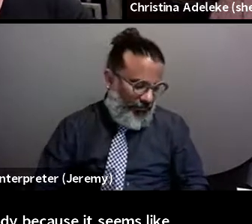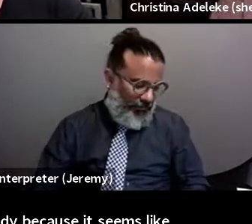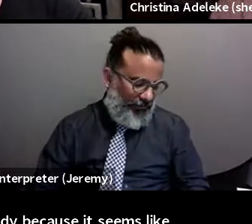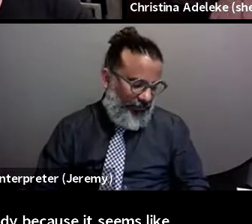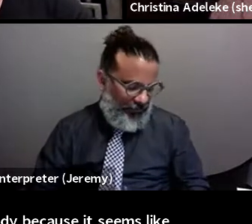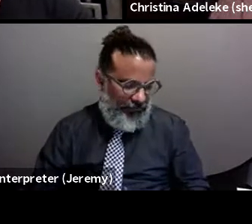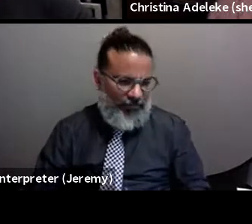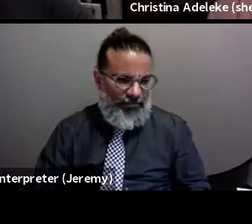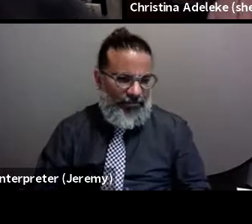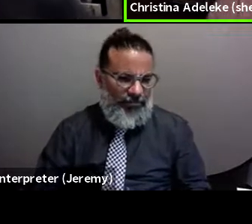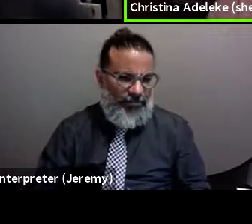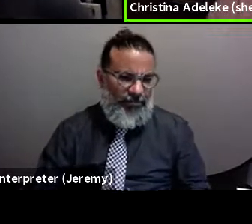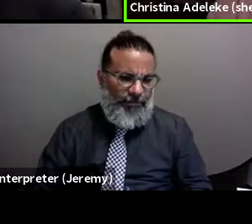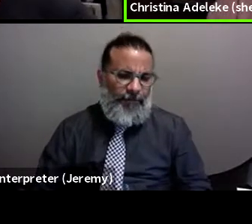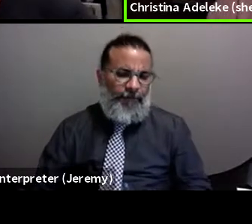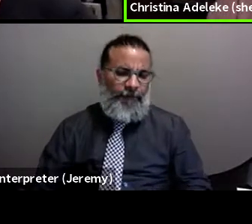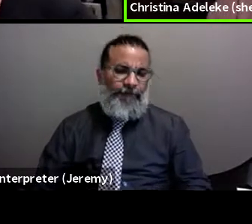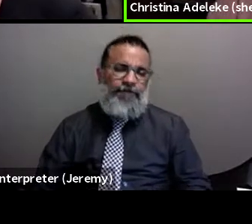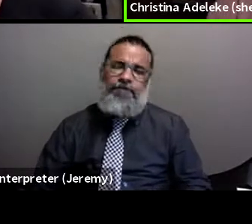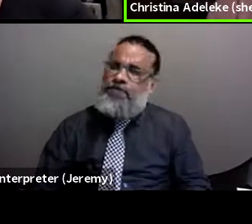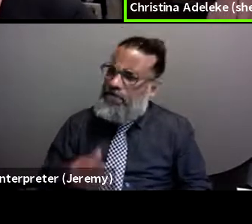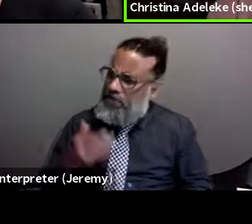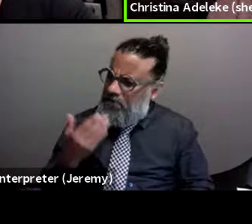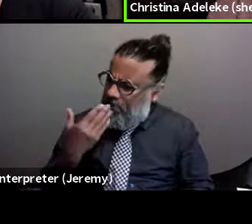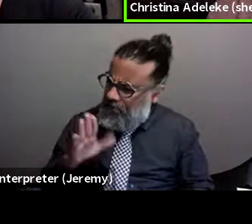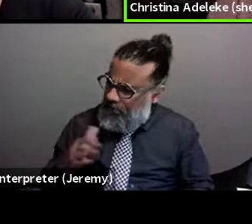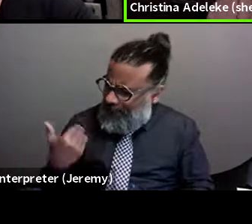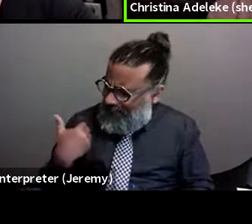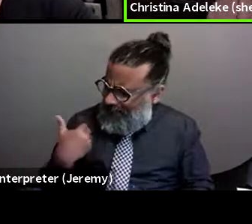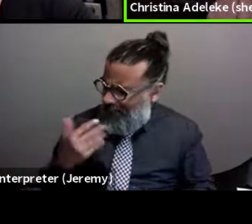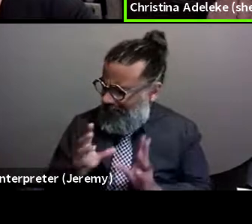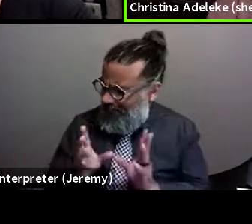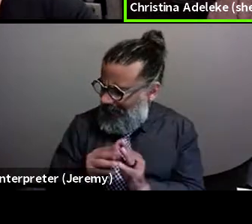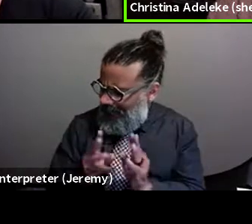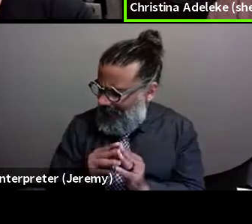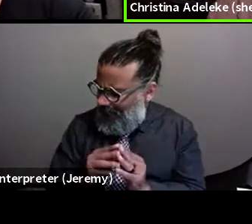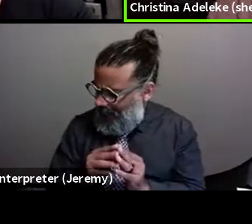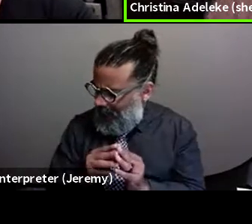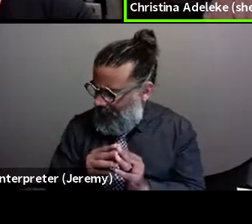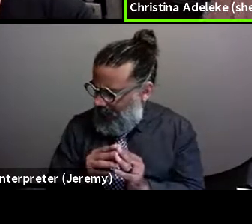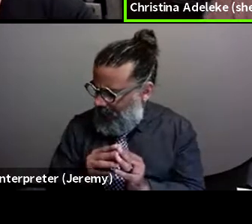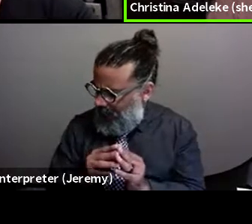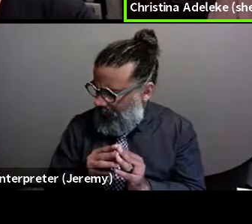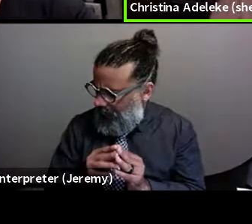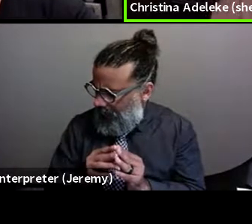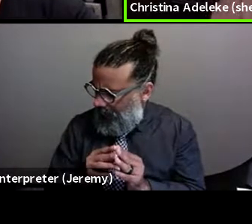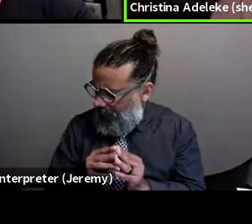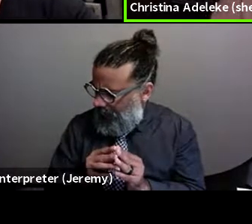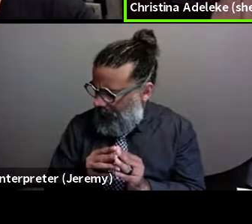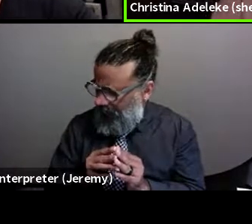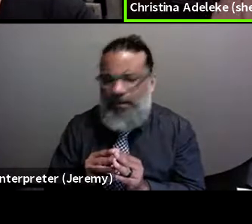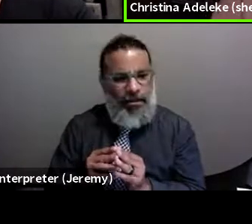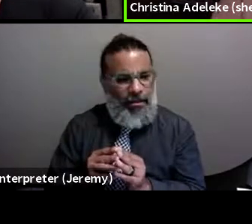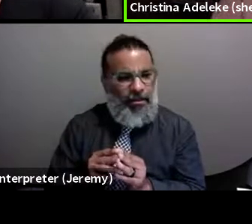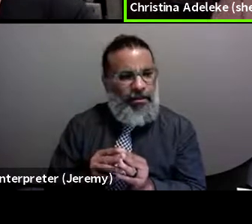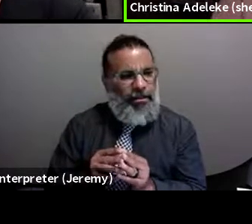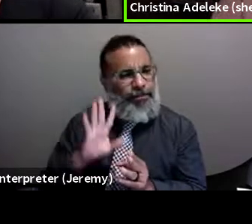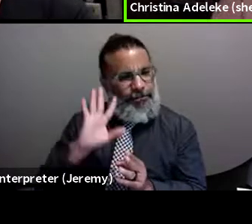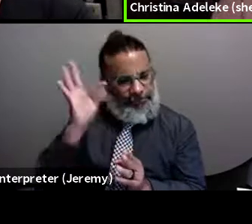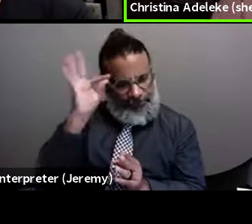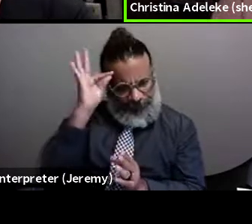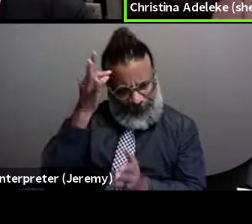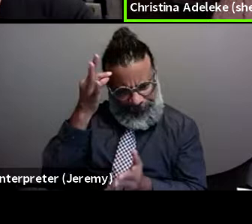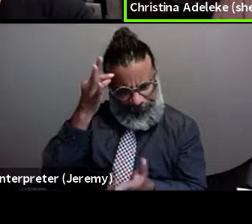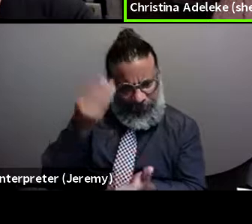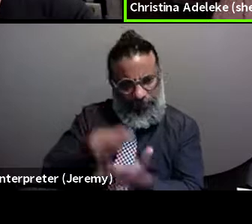I feel like, I don't know if it was this past session, but I know that there were federal funds allocated